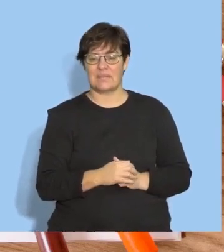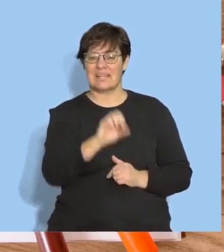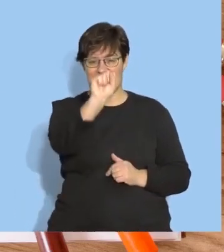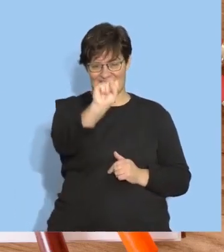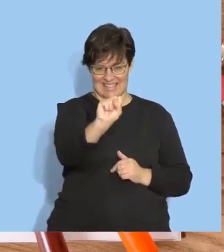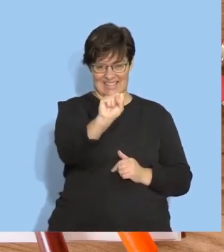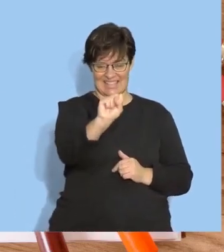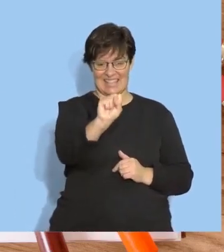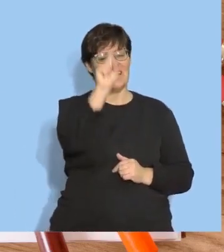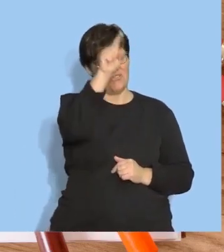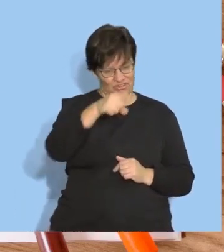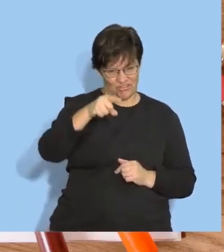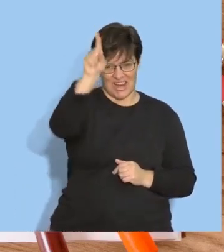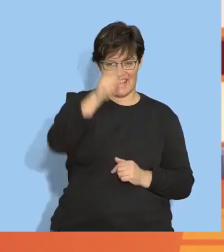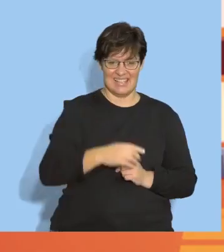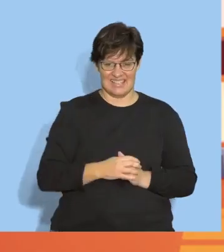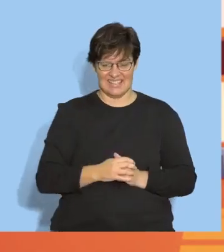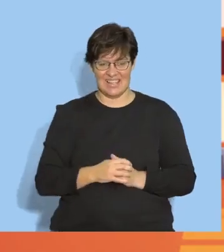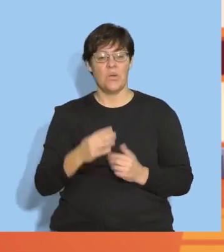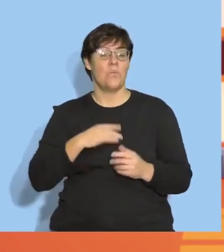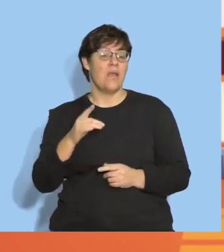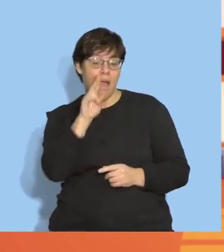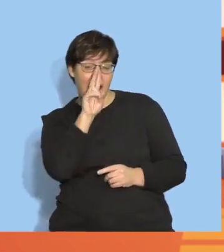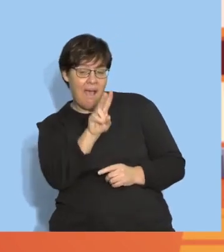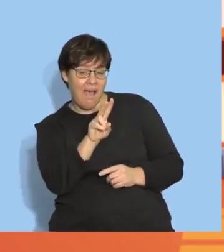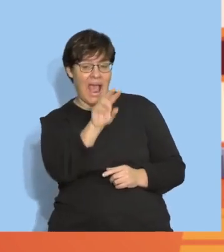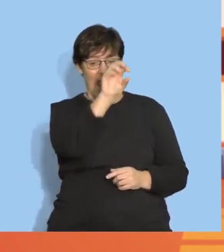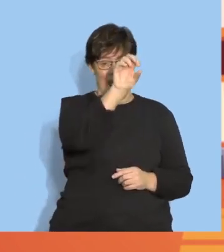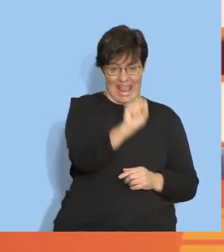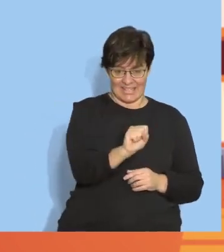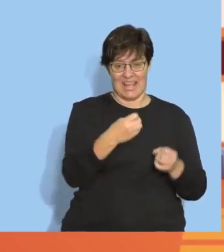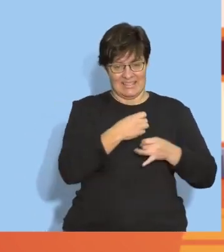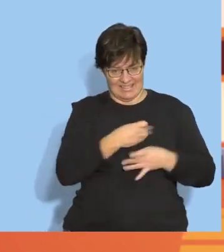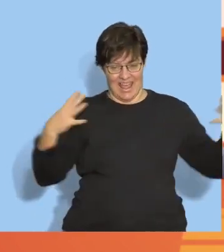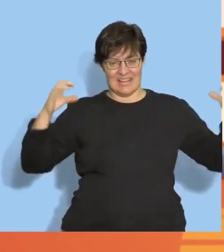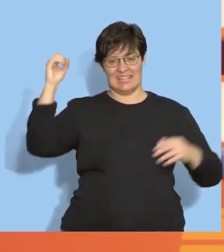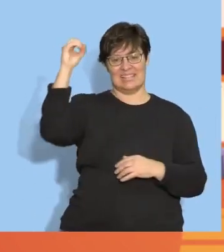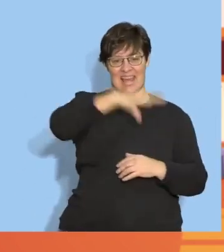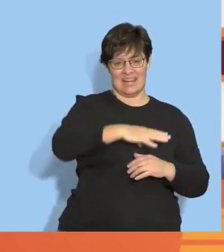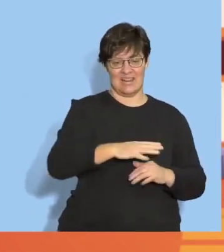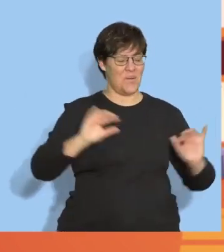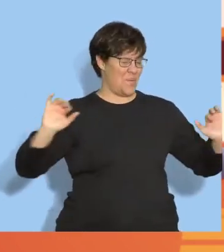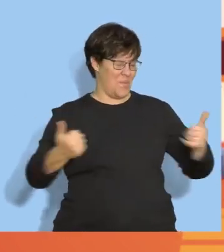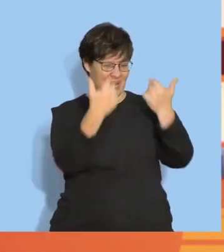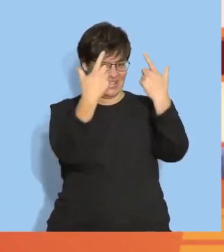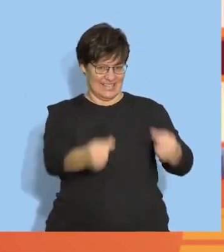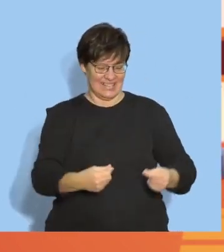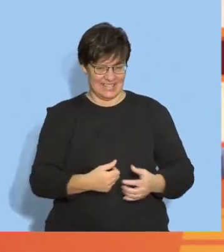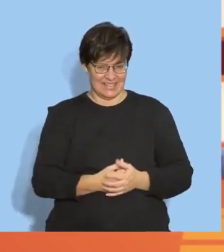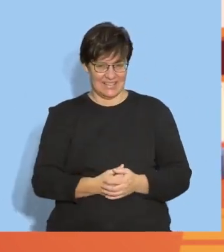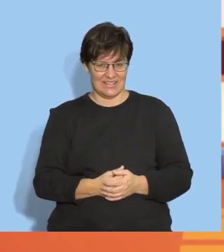Sss. Yes, we hear sss at the beginning of sun. Well done!